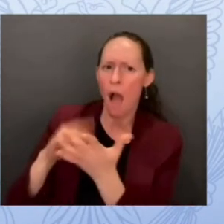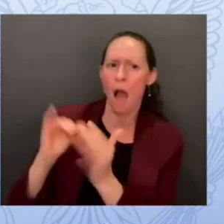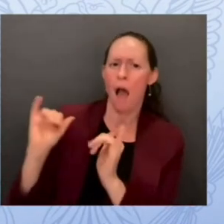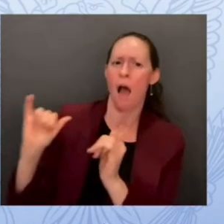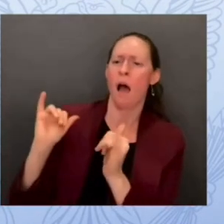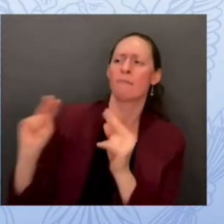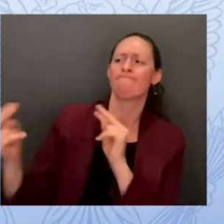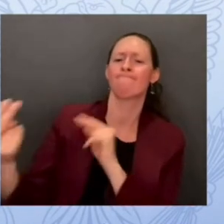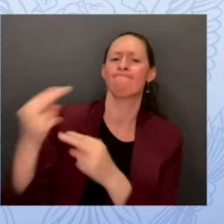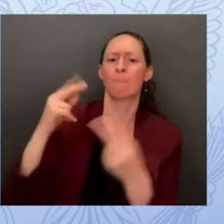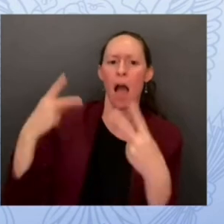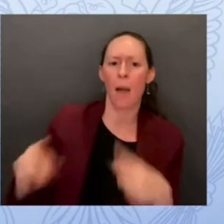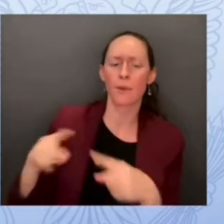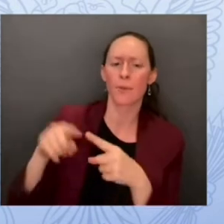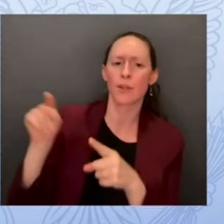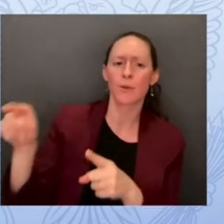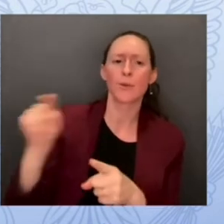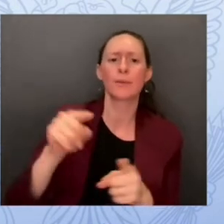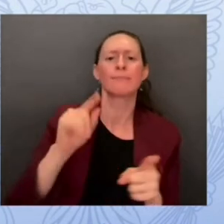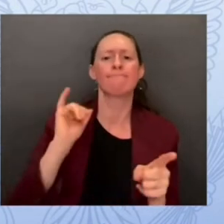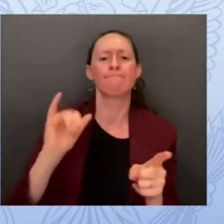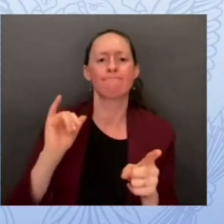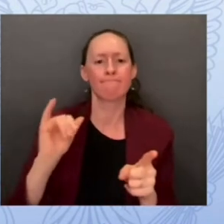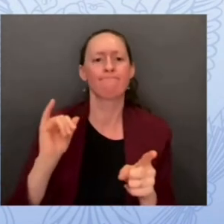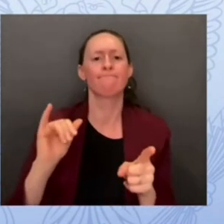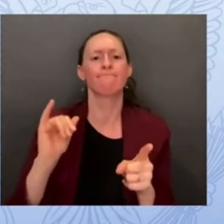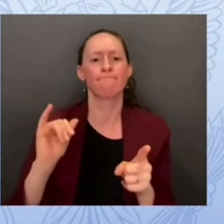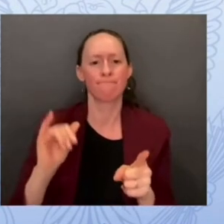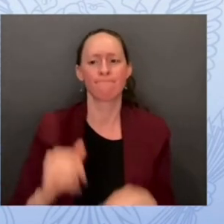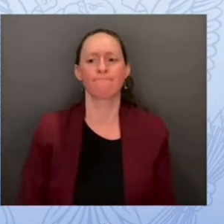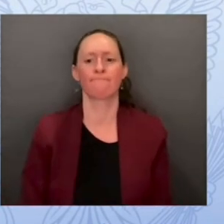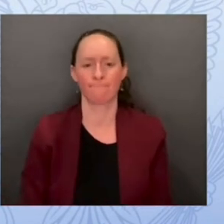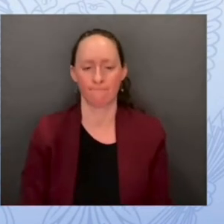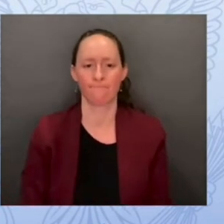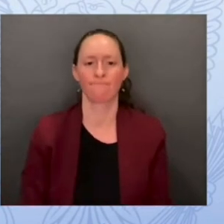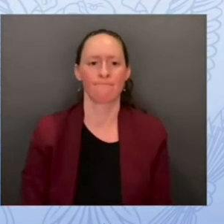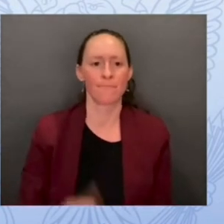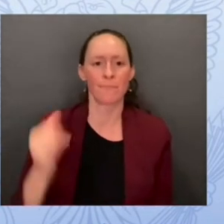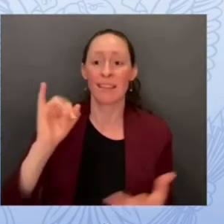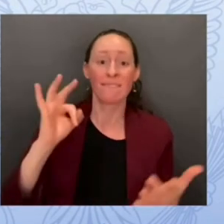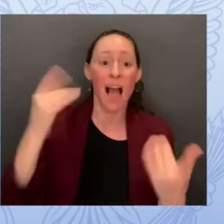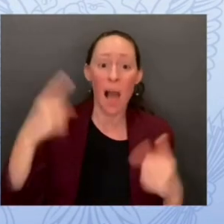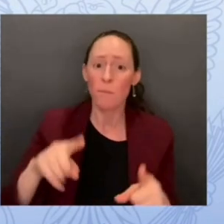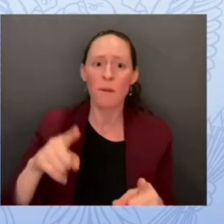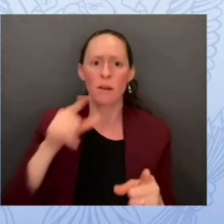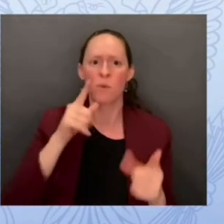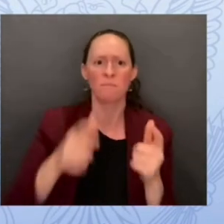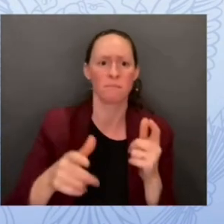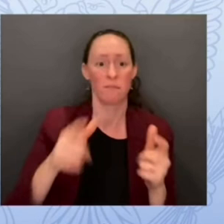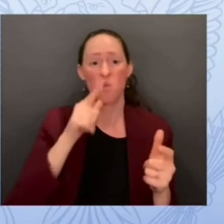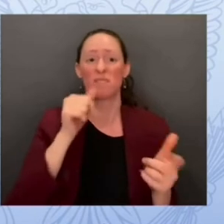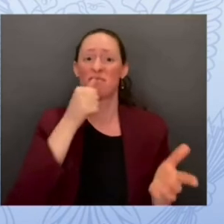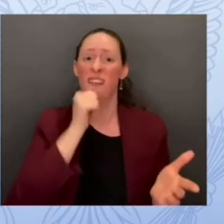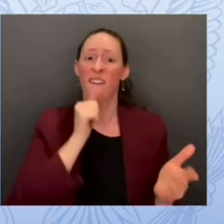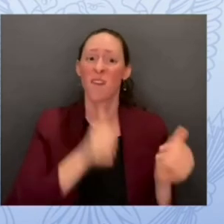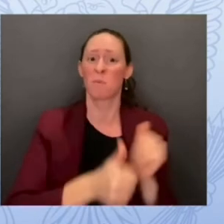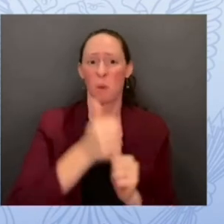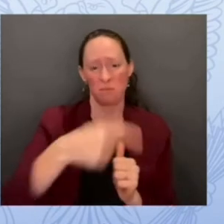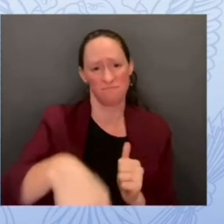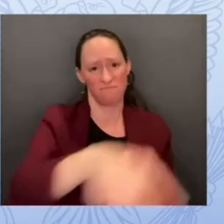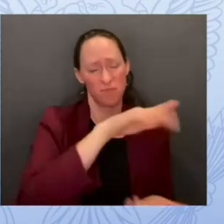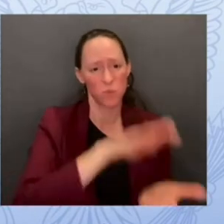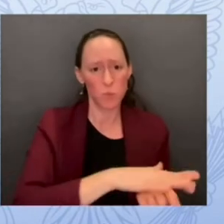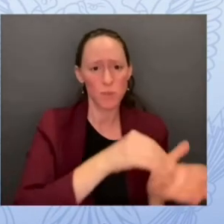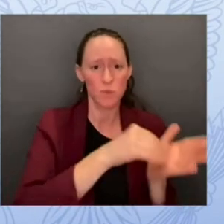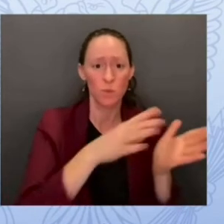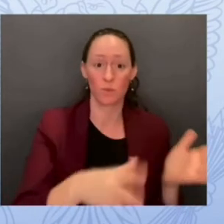battling cyber attacks from those who are most affected at schools so with that i'd like to turn it to the final panel of